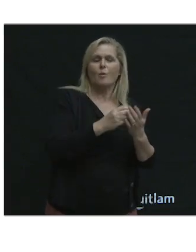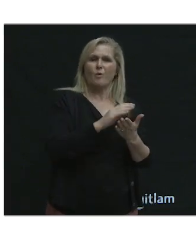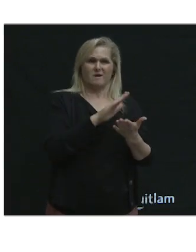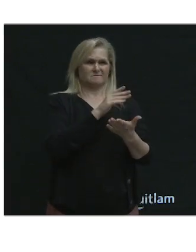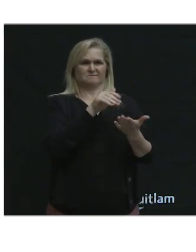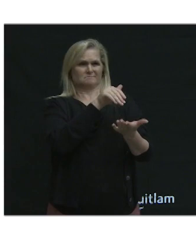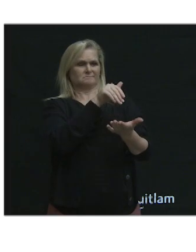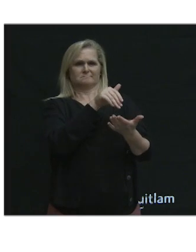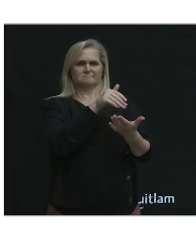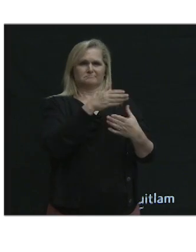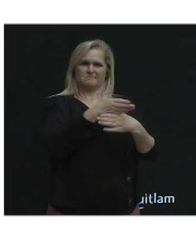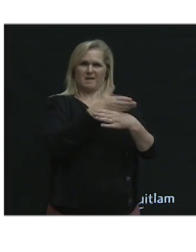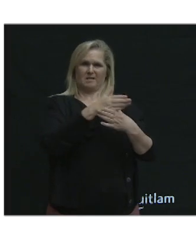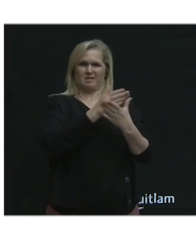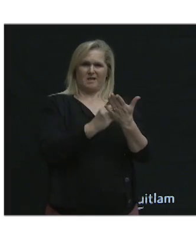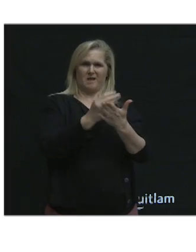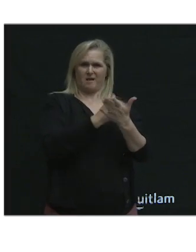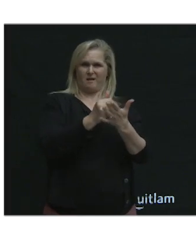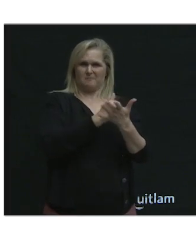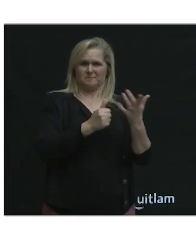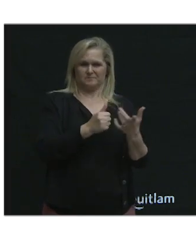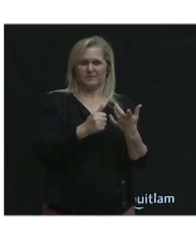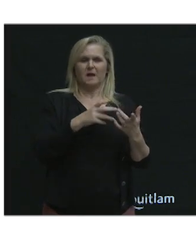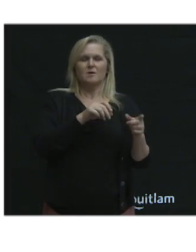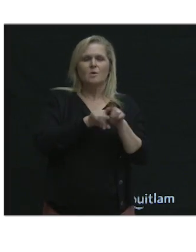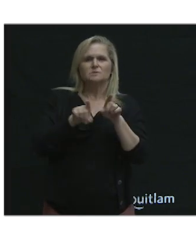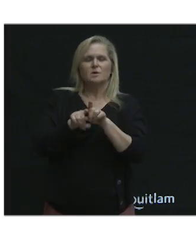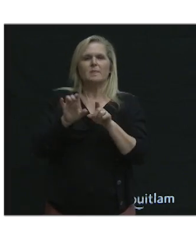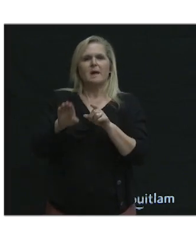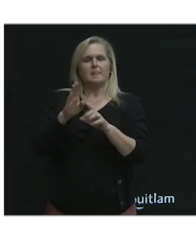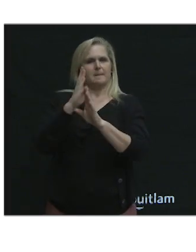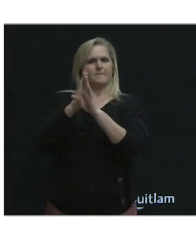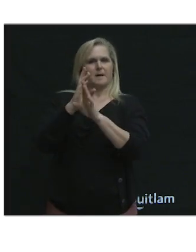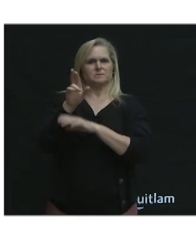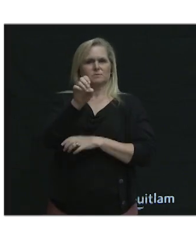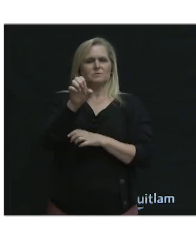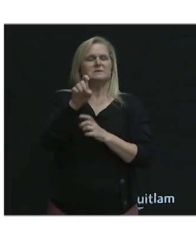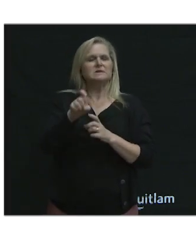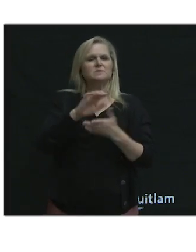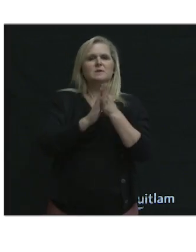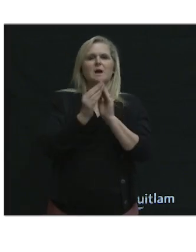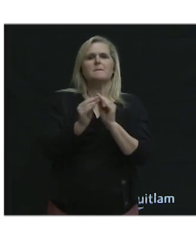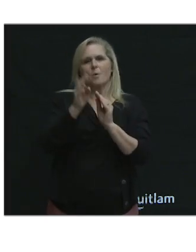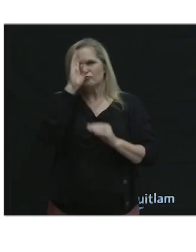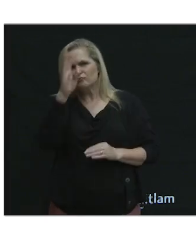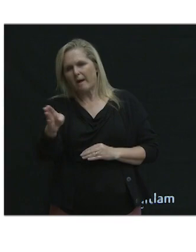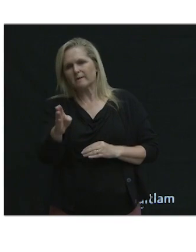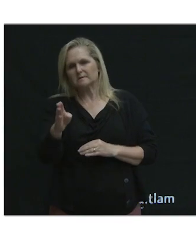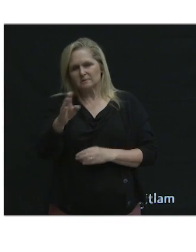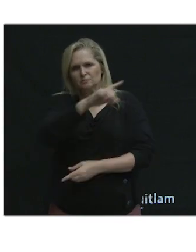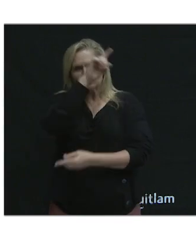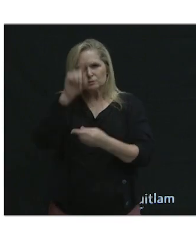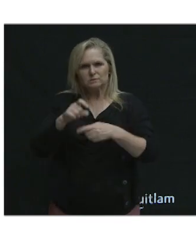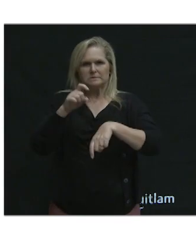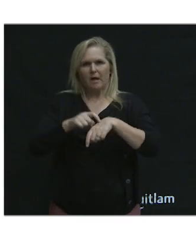And, of course, there's a need to make bus routes more direct to reduce travel time.